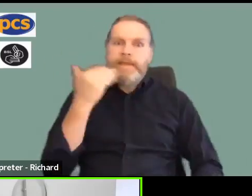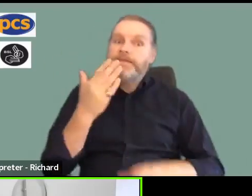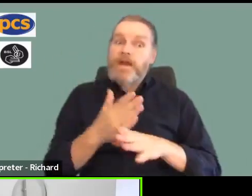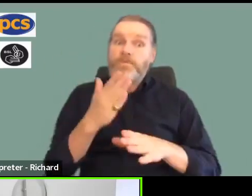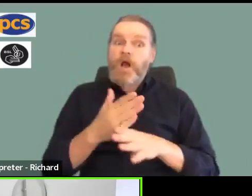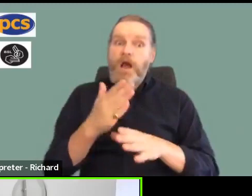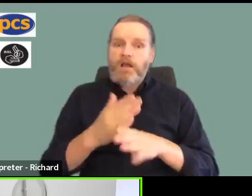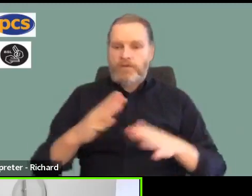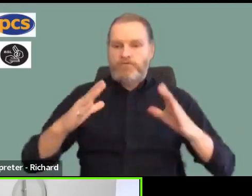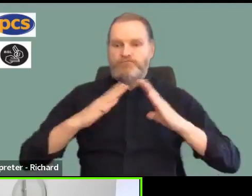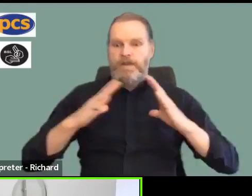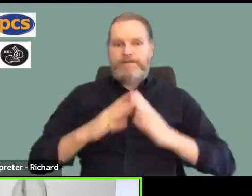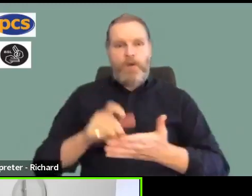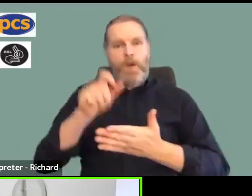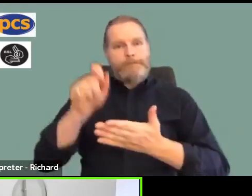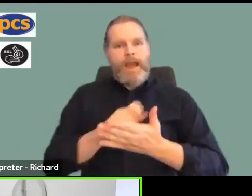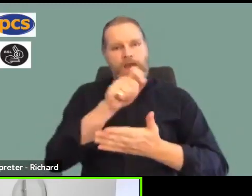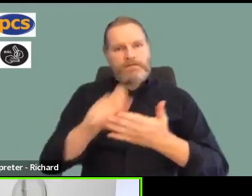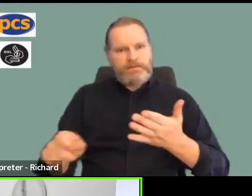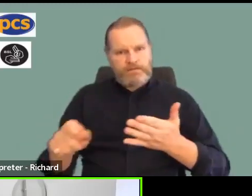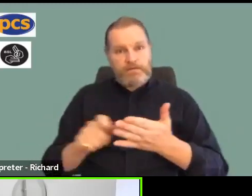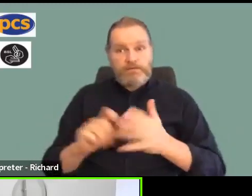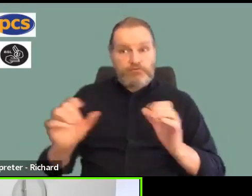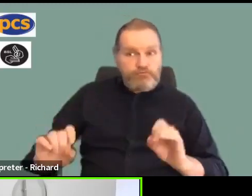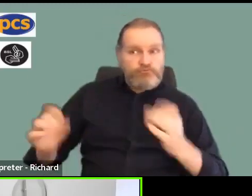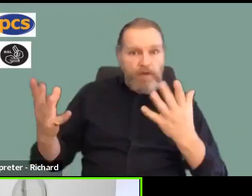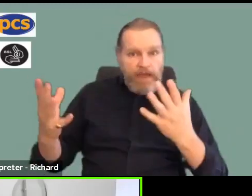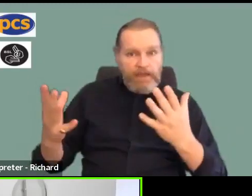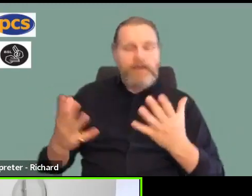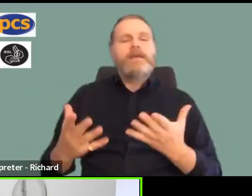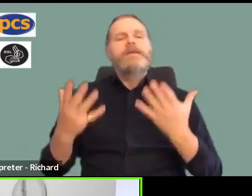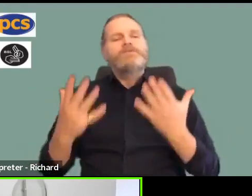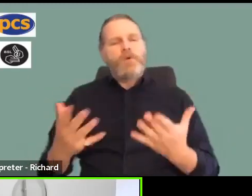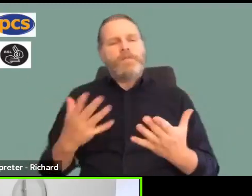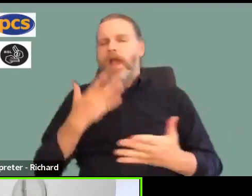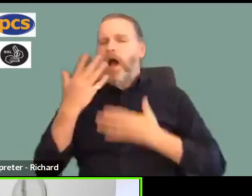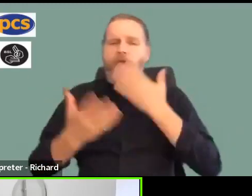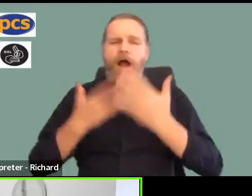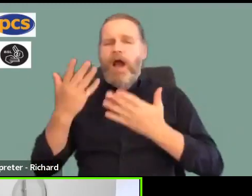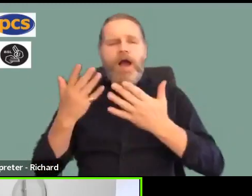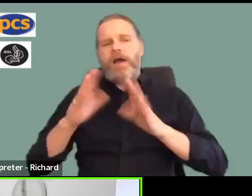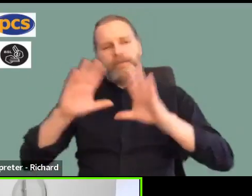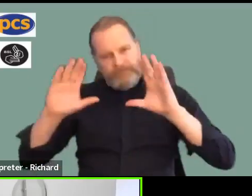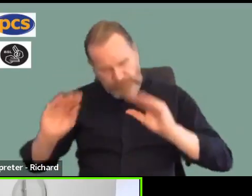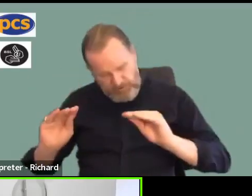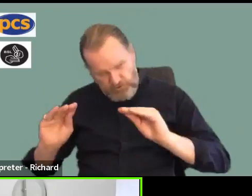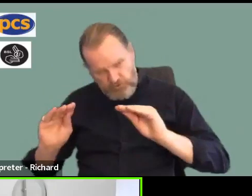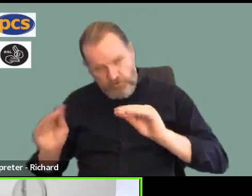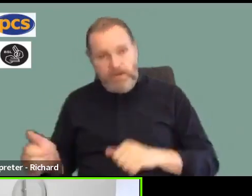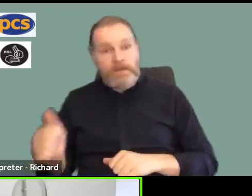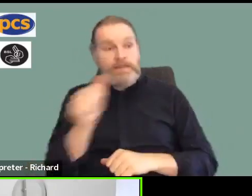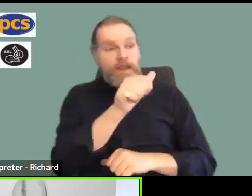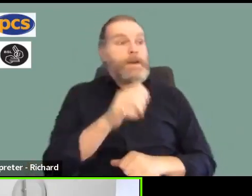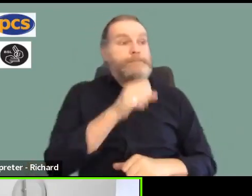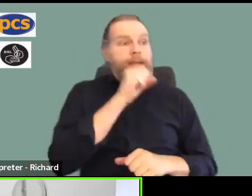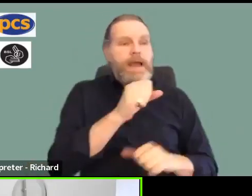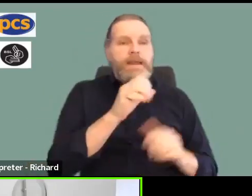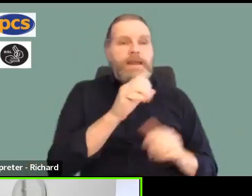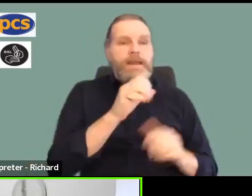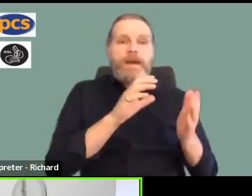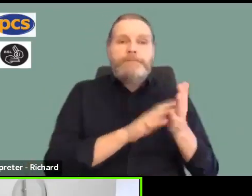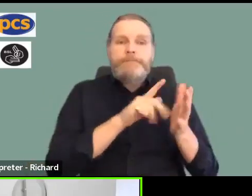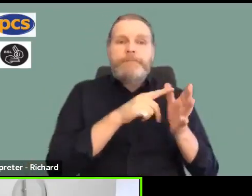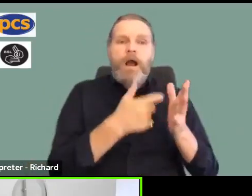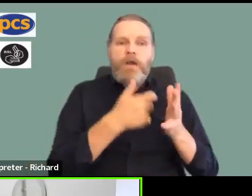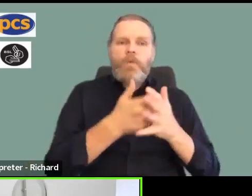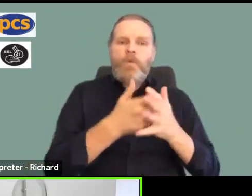So without any further ado, I'm going to hand over to Mark. Mark will talk us through everything that's happened today and what is happening and